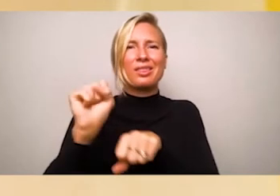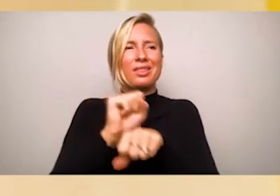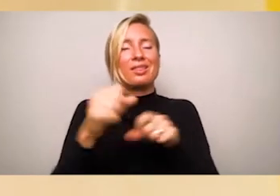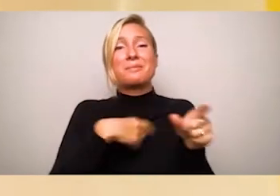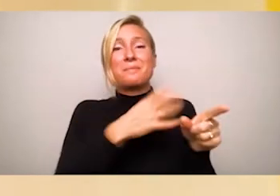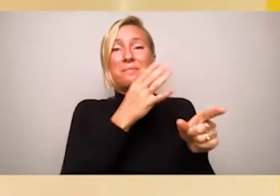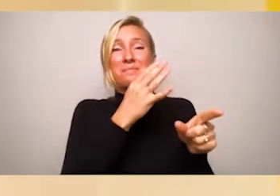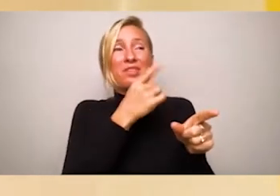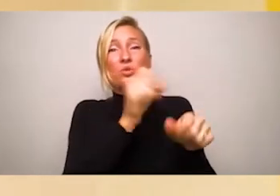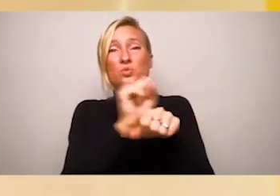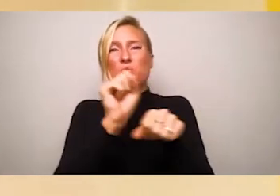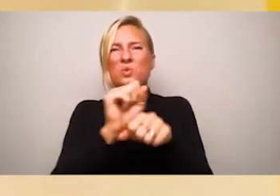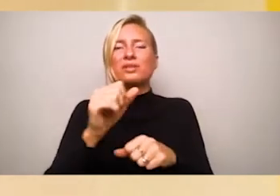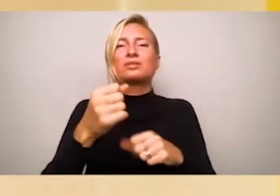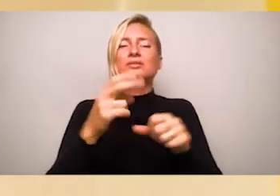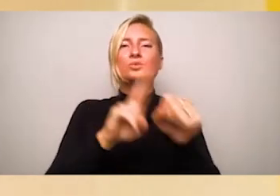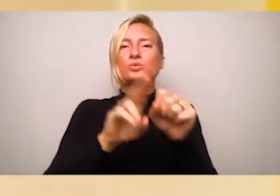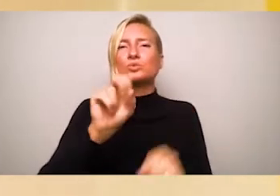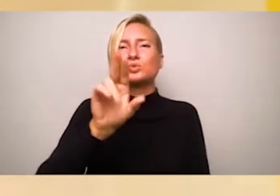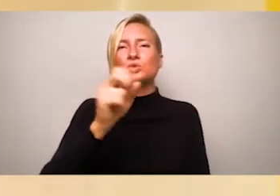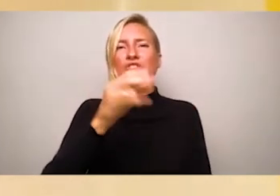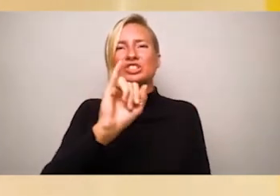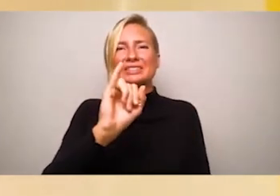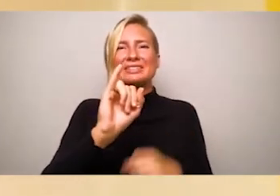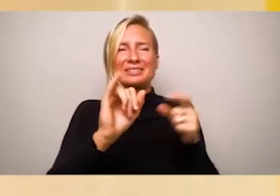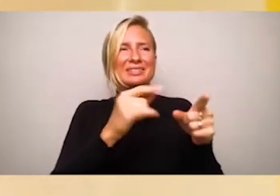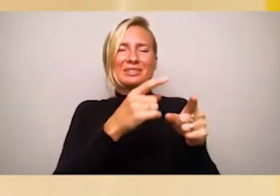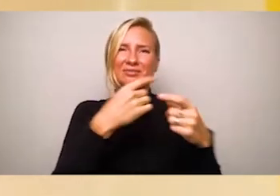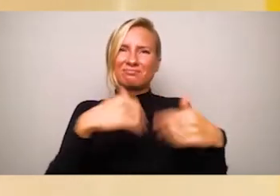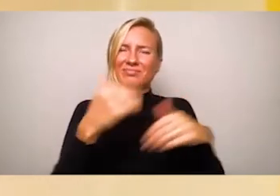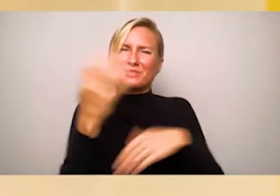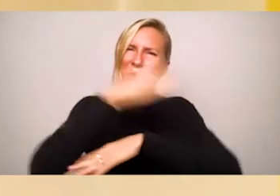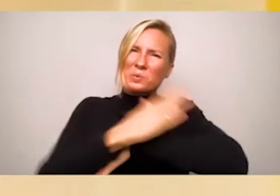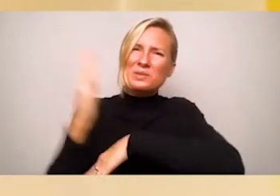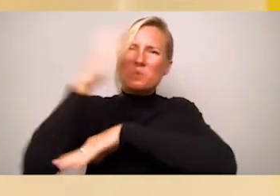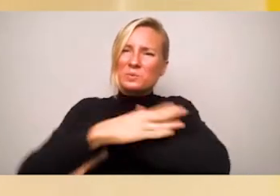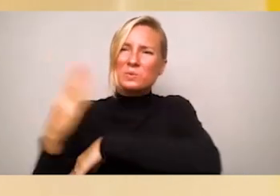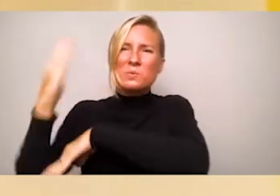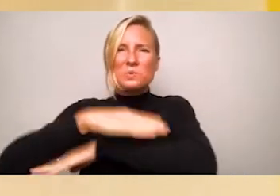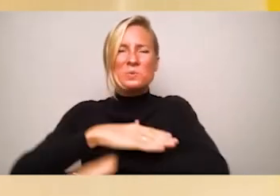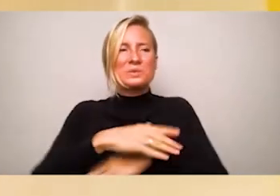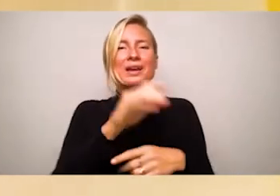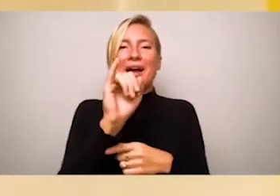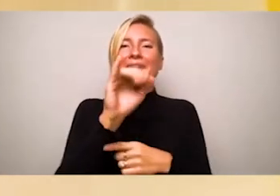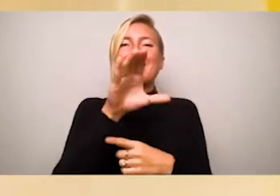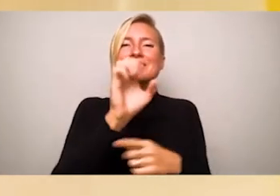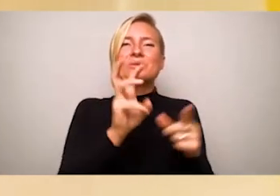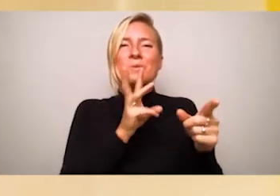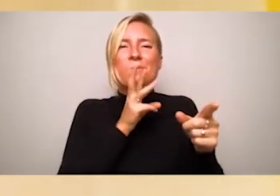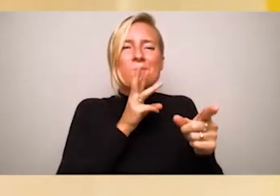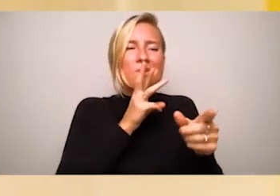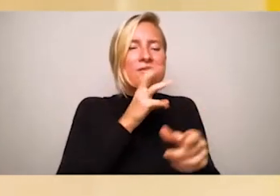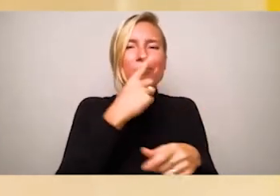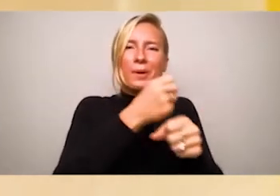fish and ice water, her skin turning purple. Learning that I was newly quote